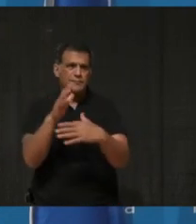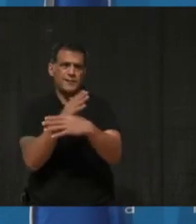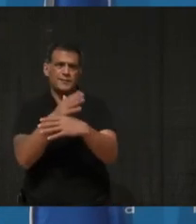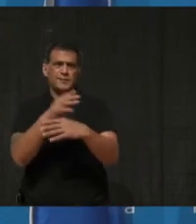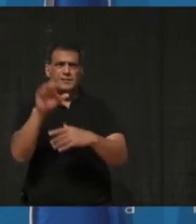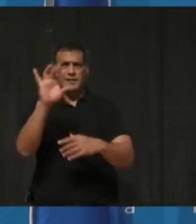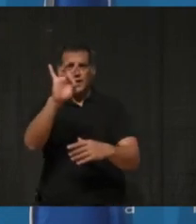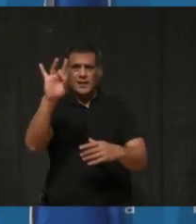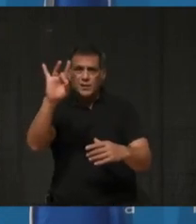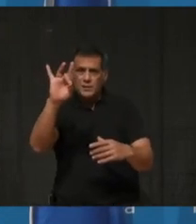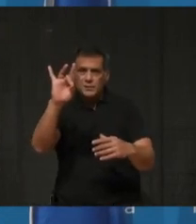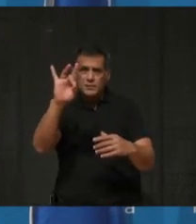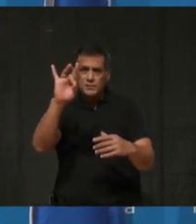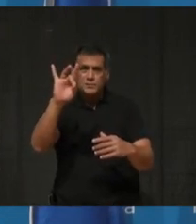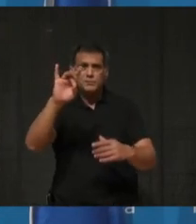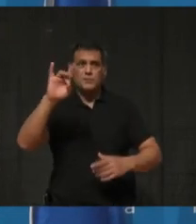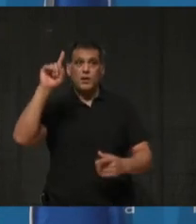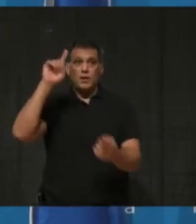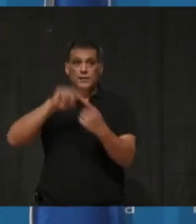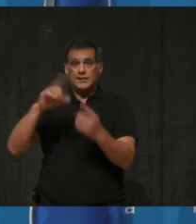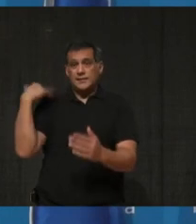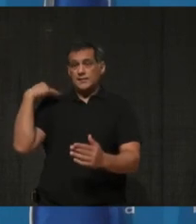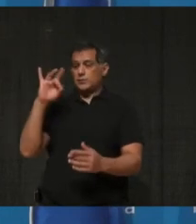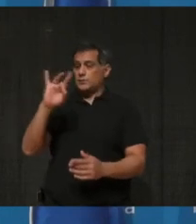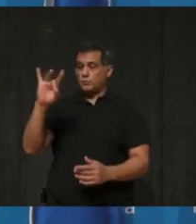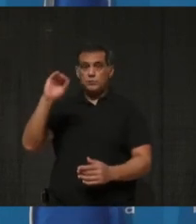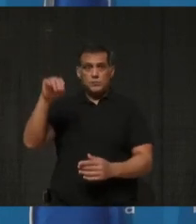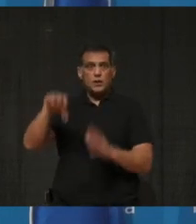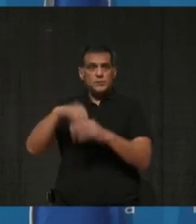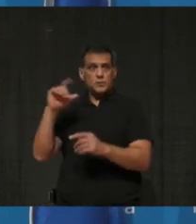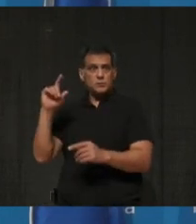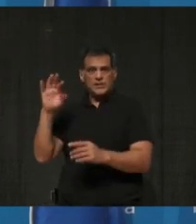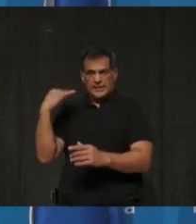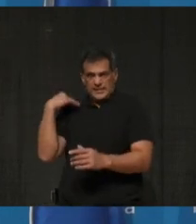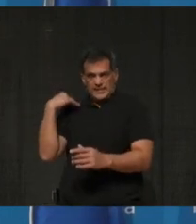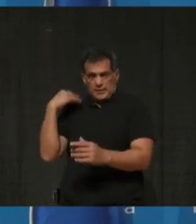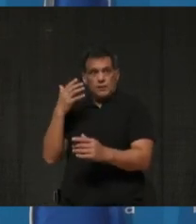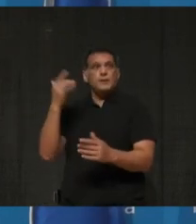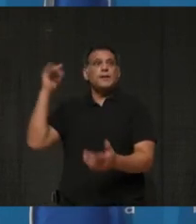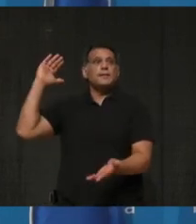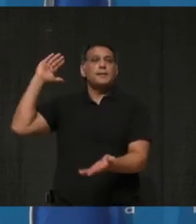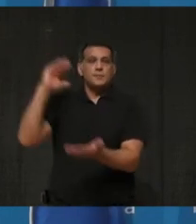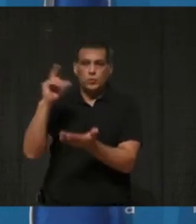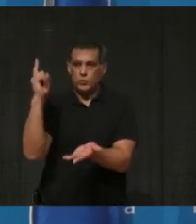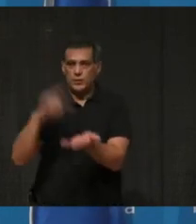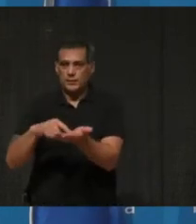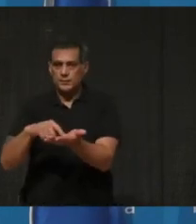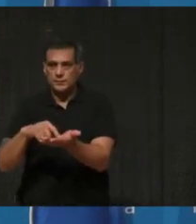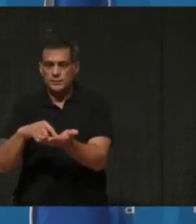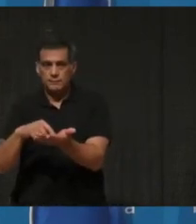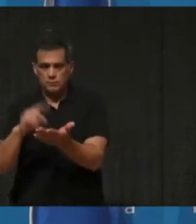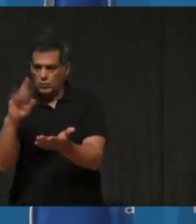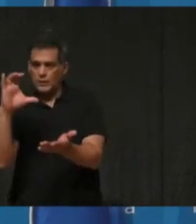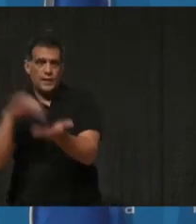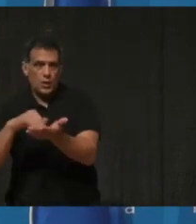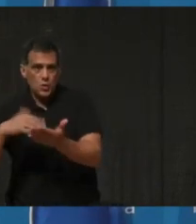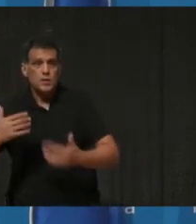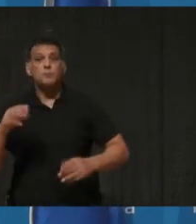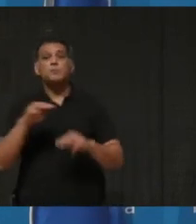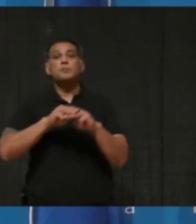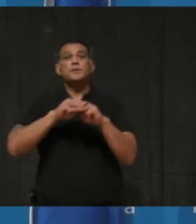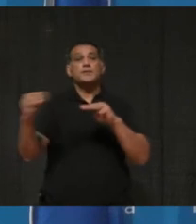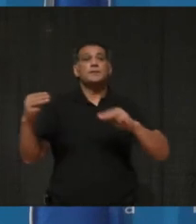100,000 and that's down from 102 cases per 100,000 last week. Mississauga is averaging